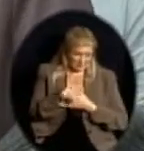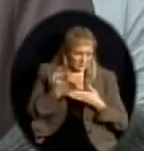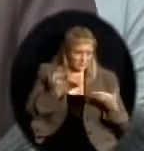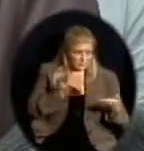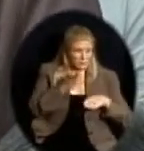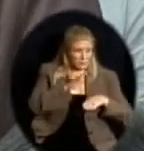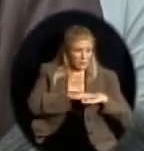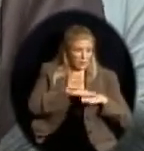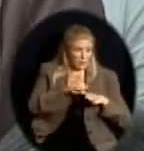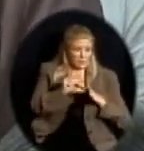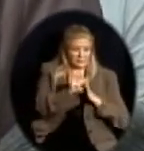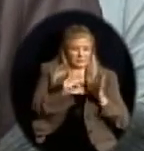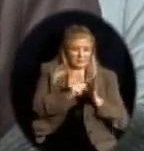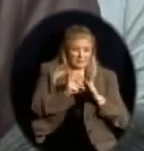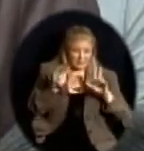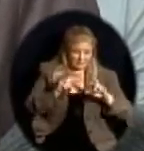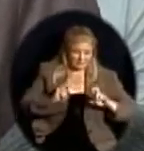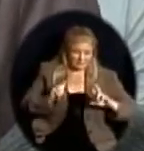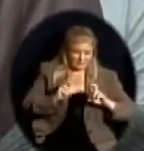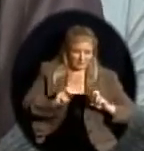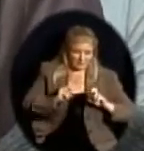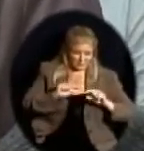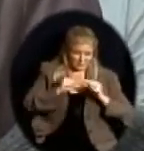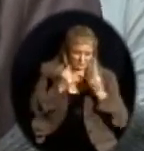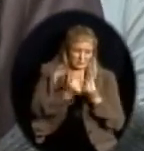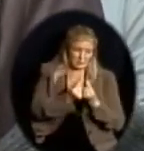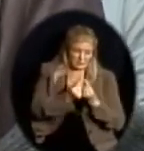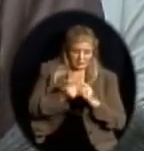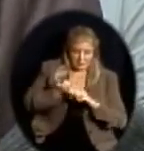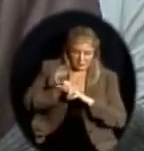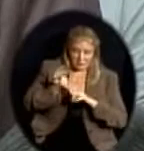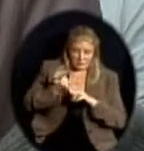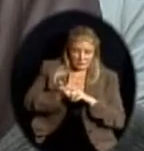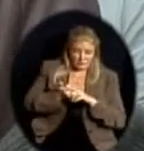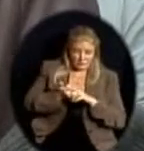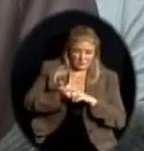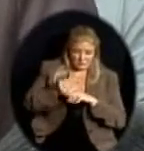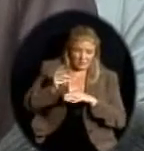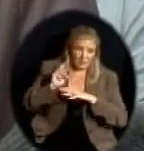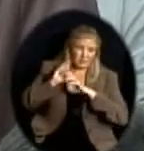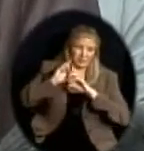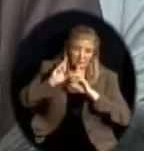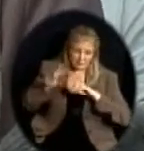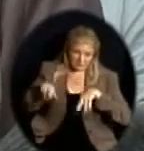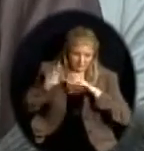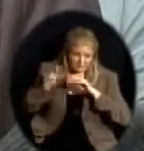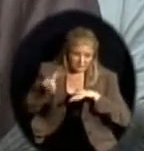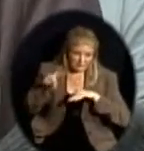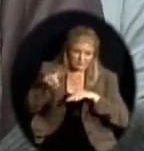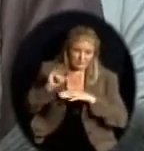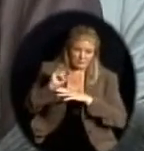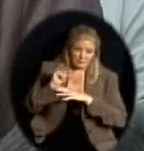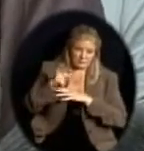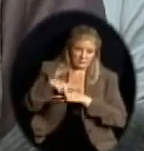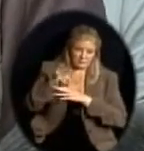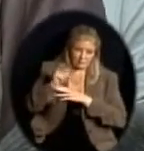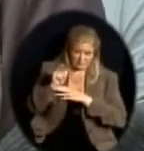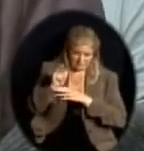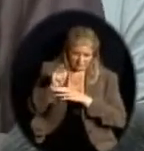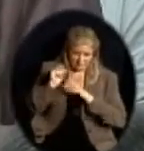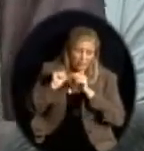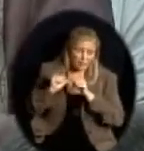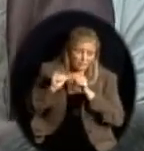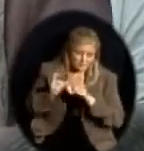and she gives input consistently to the State Department. The State Department often indicates that they have asked the federal